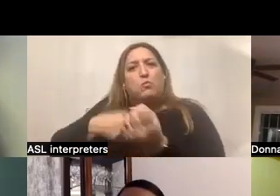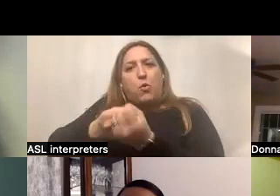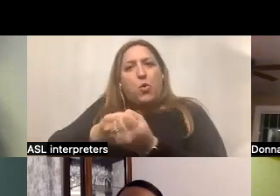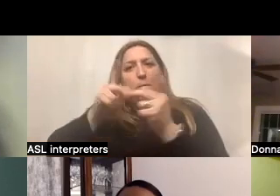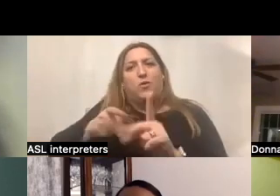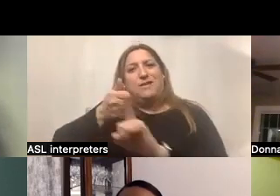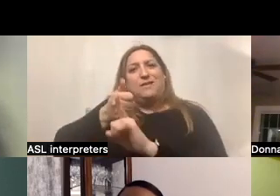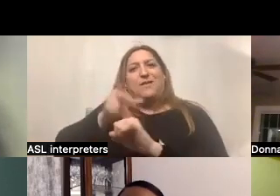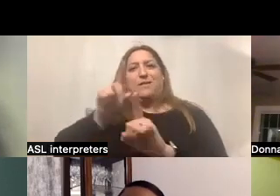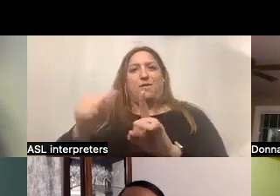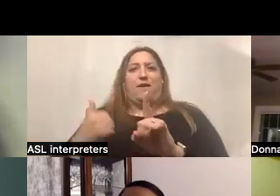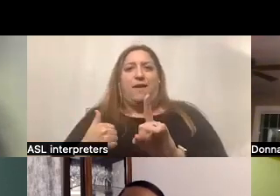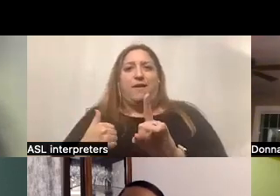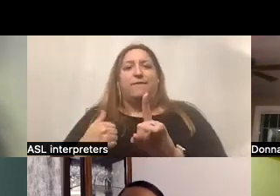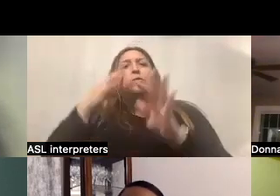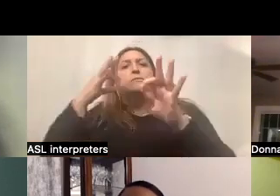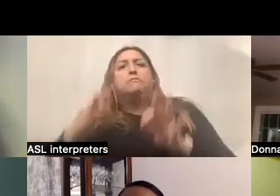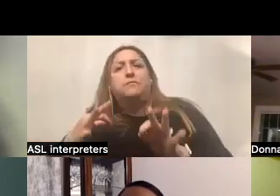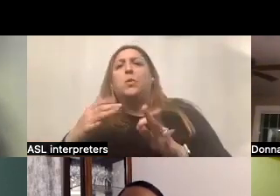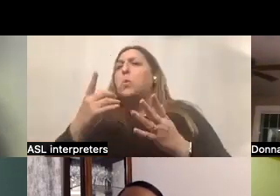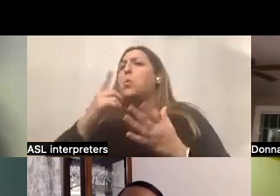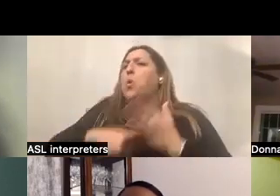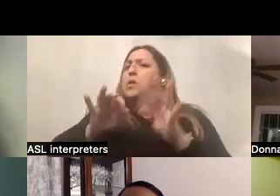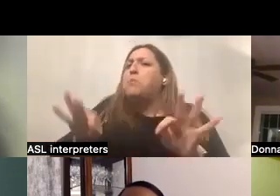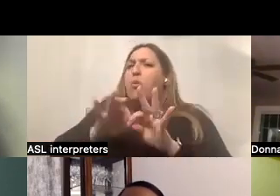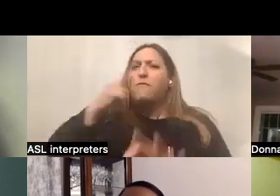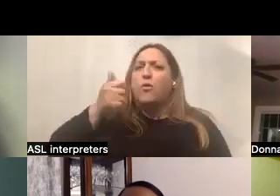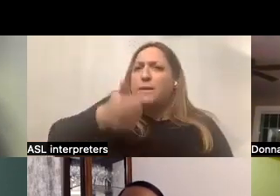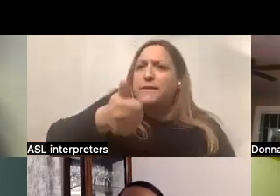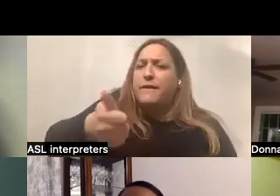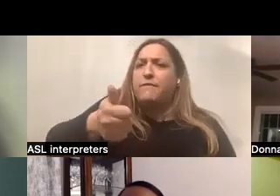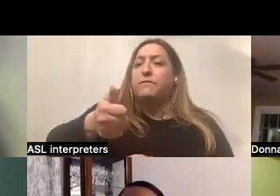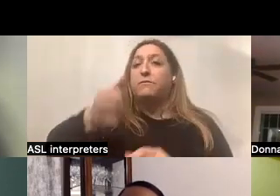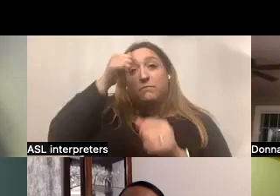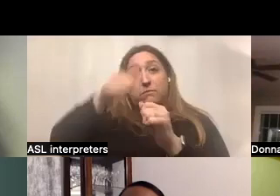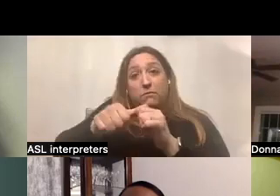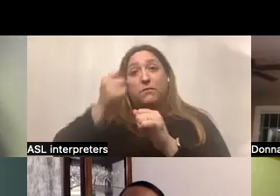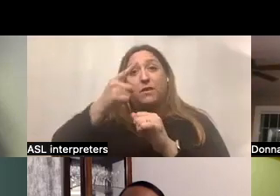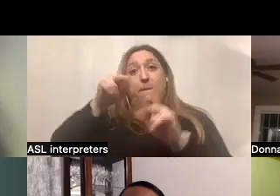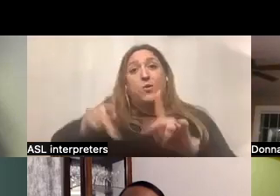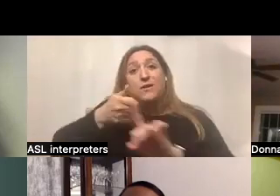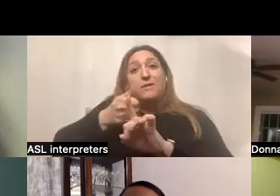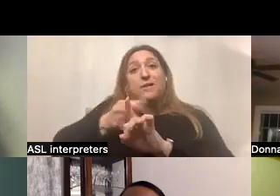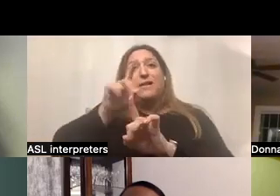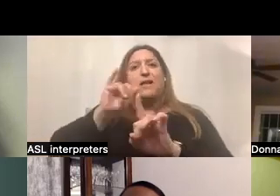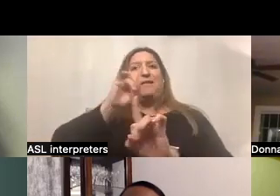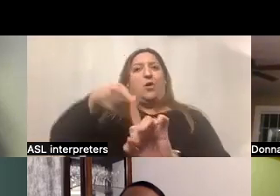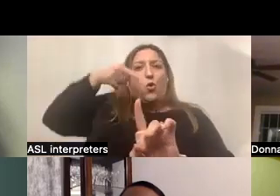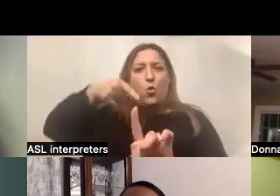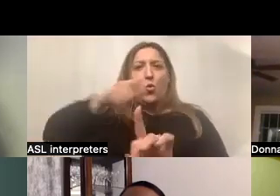disability to determine what's important to them, keeping in mind that the person with a disability is at the center of the process.